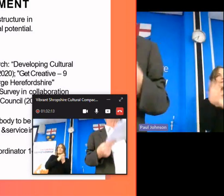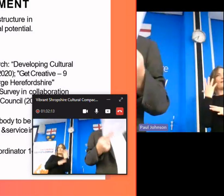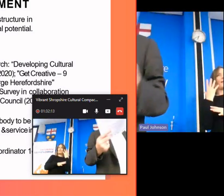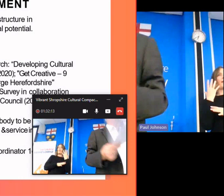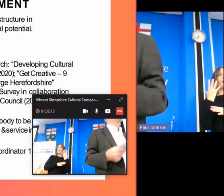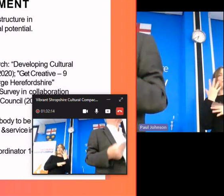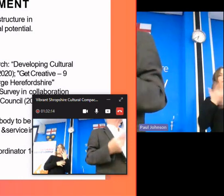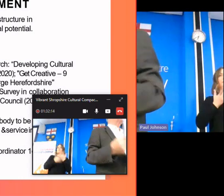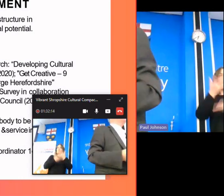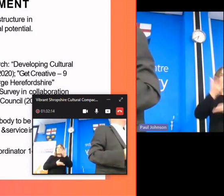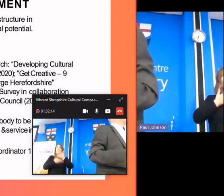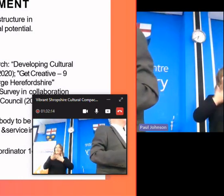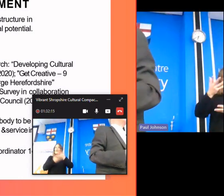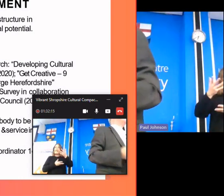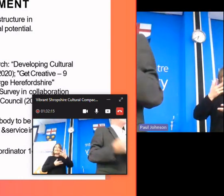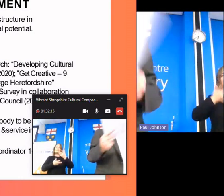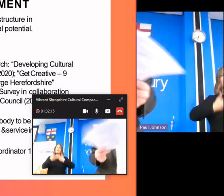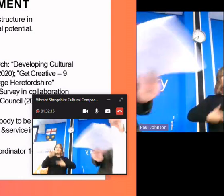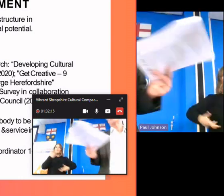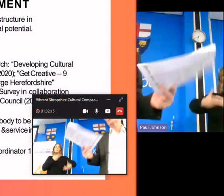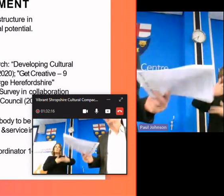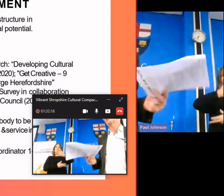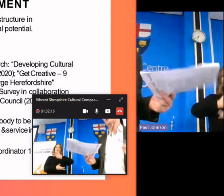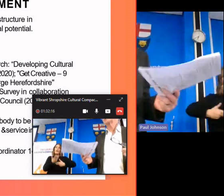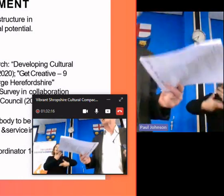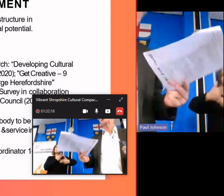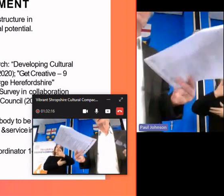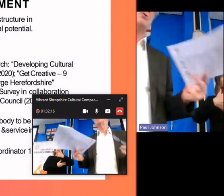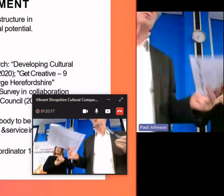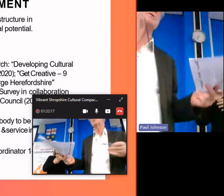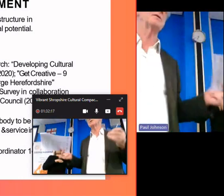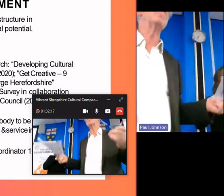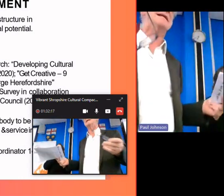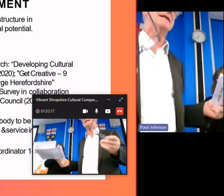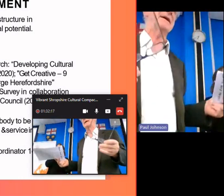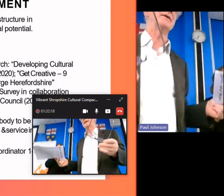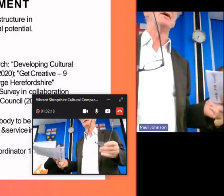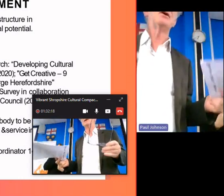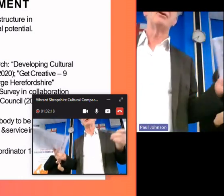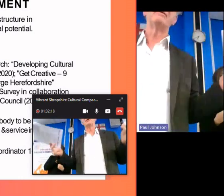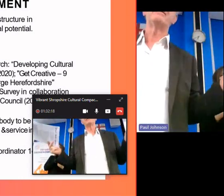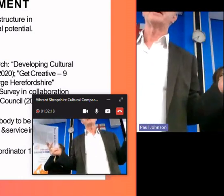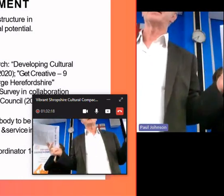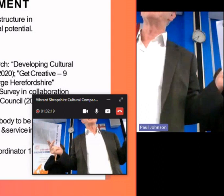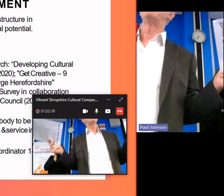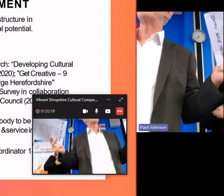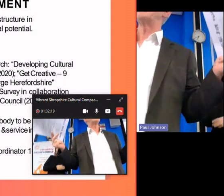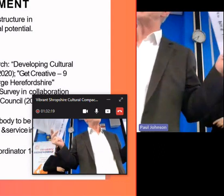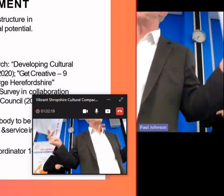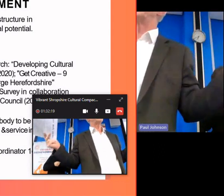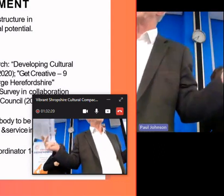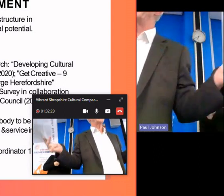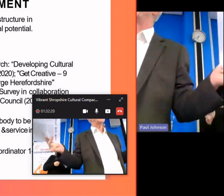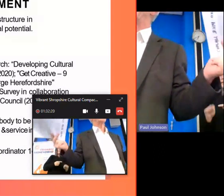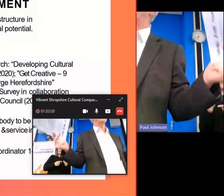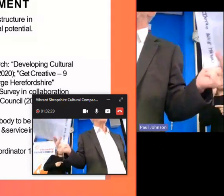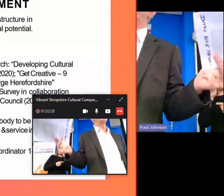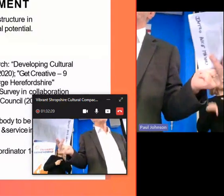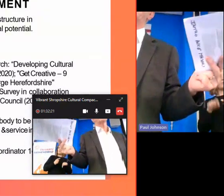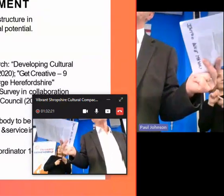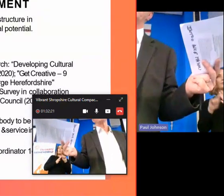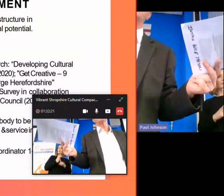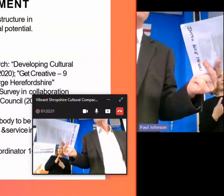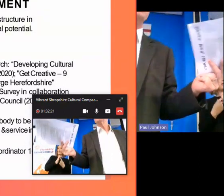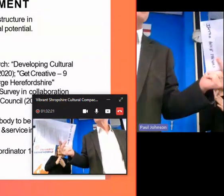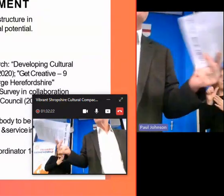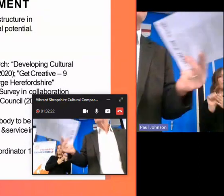some debate and some discourse about what the importance and the meaning of um those projects were